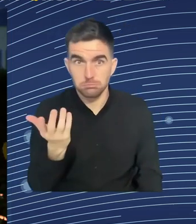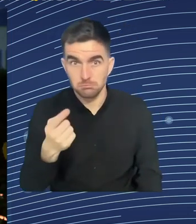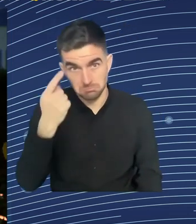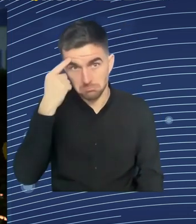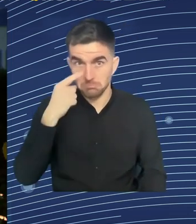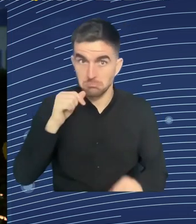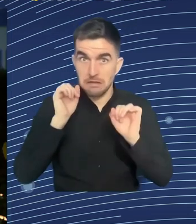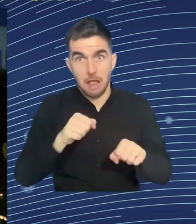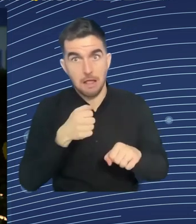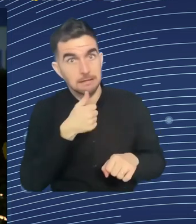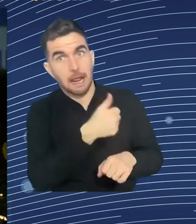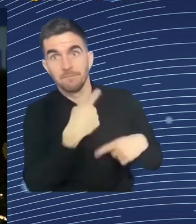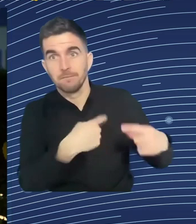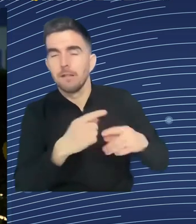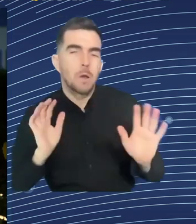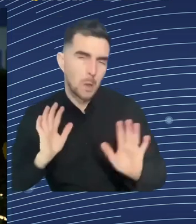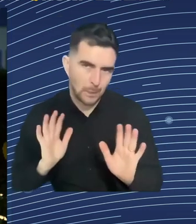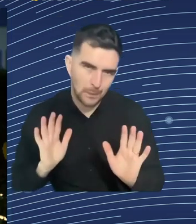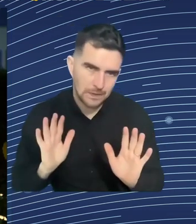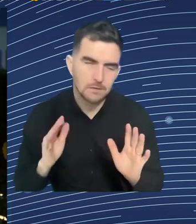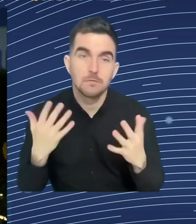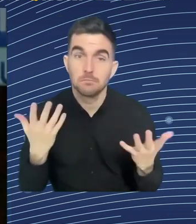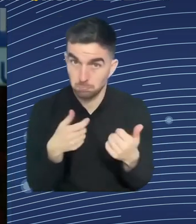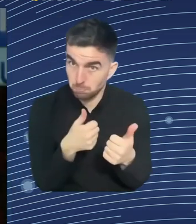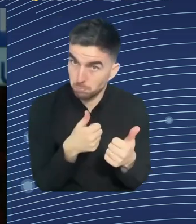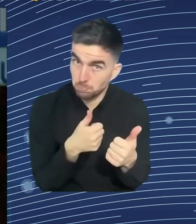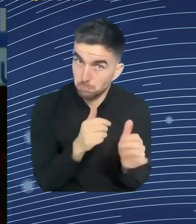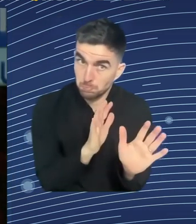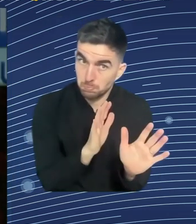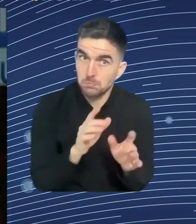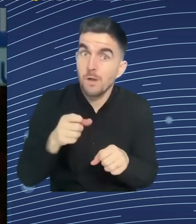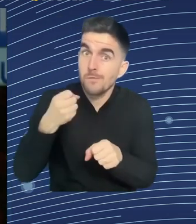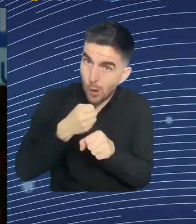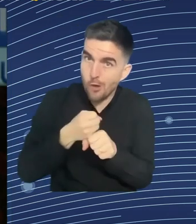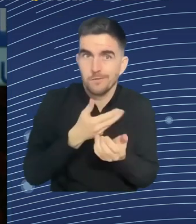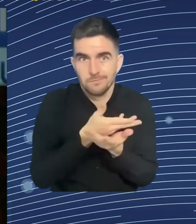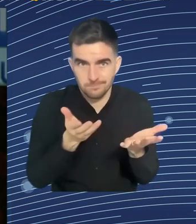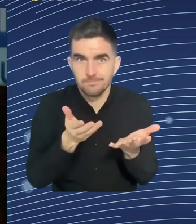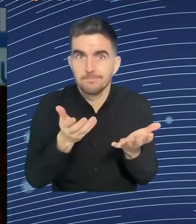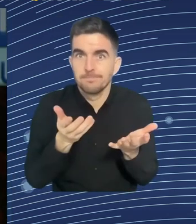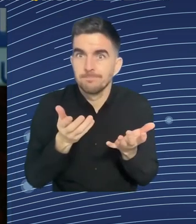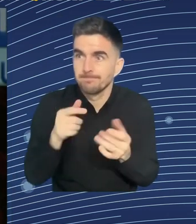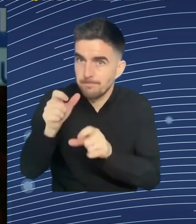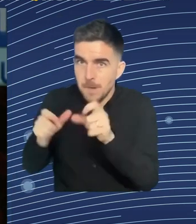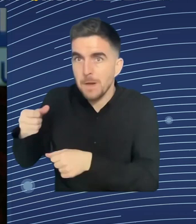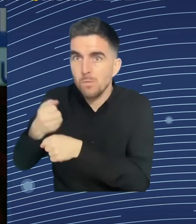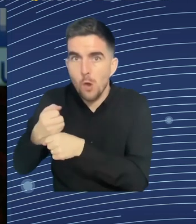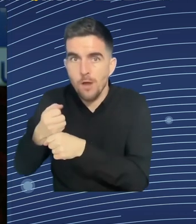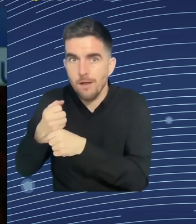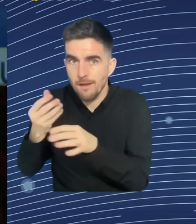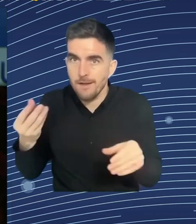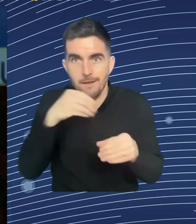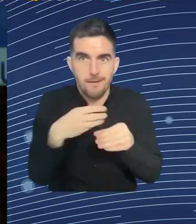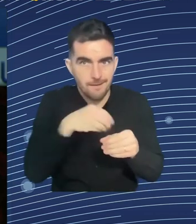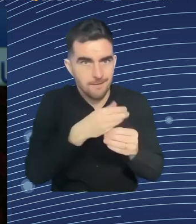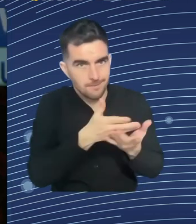And it's good. You know, the job that is left is good for humans. Now, of course, manufacturing, employment has gone down, but you'd be surprised,